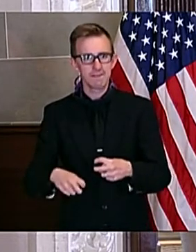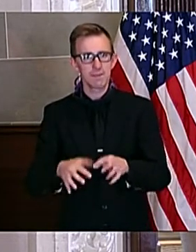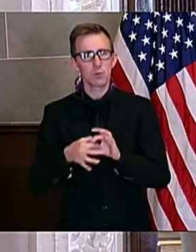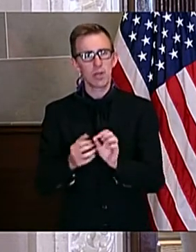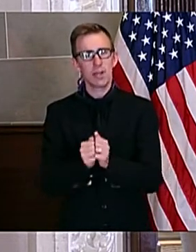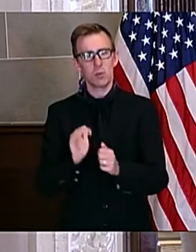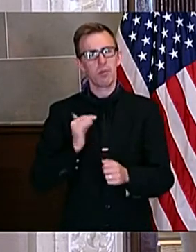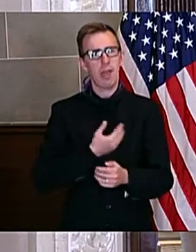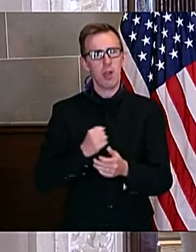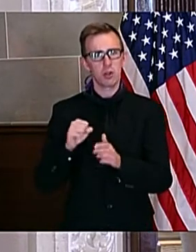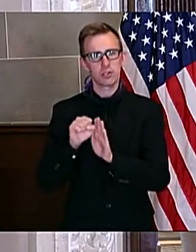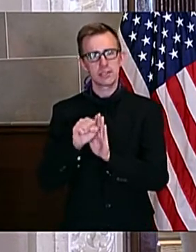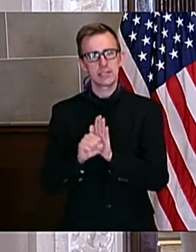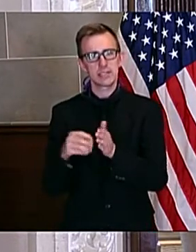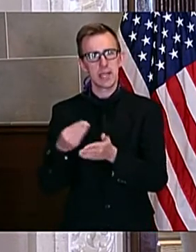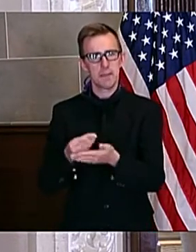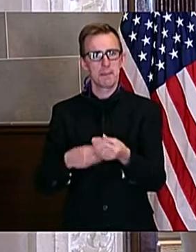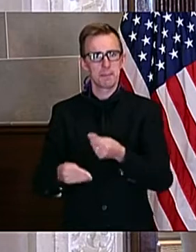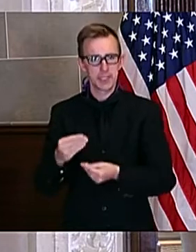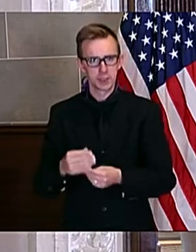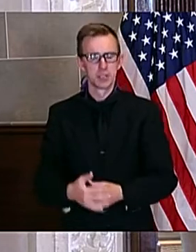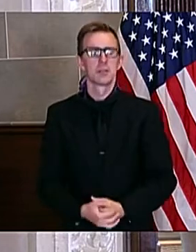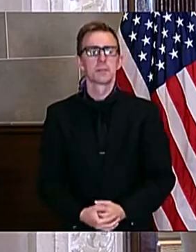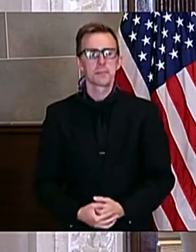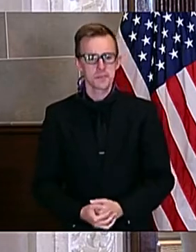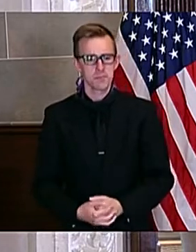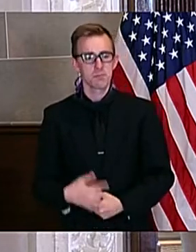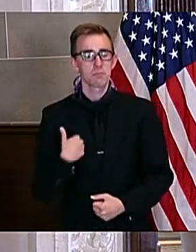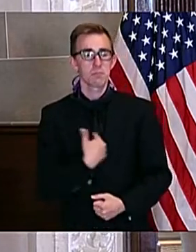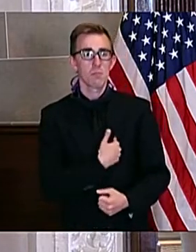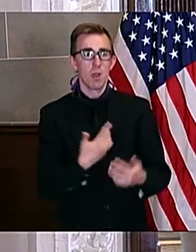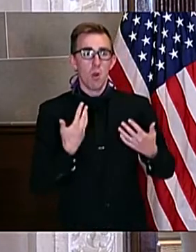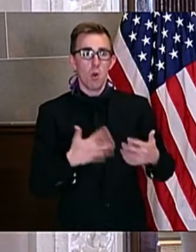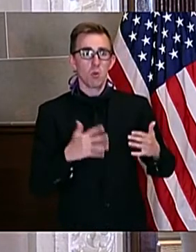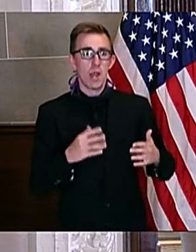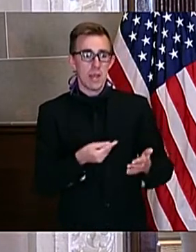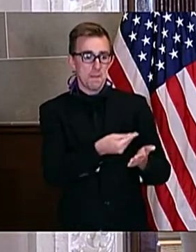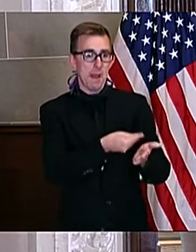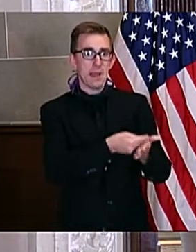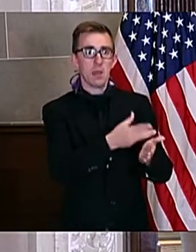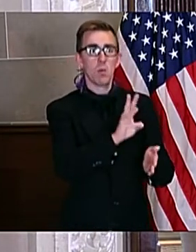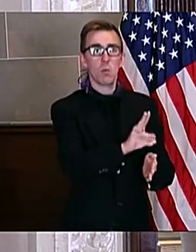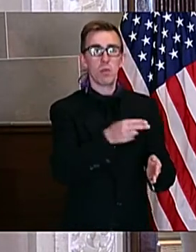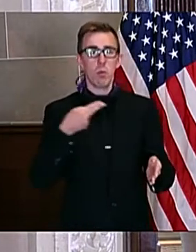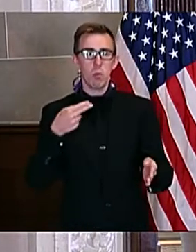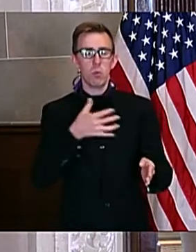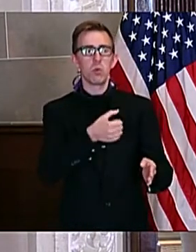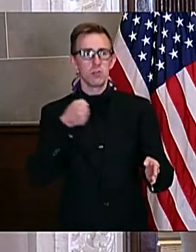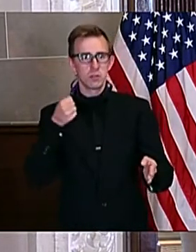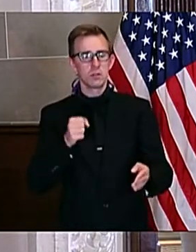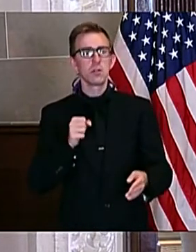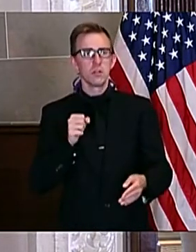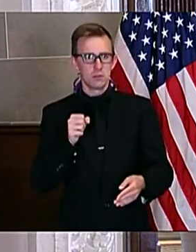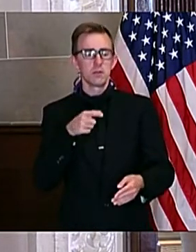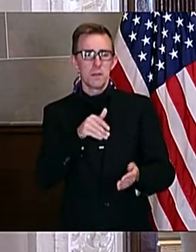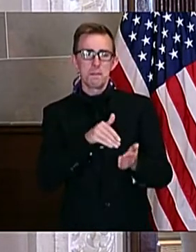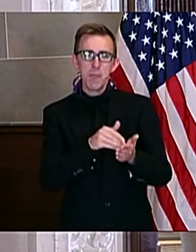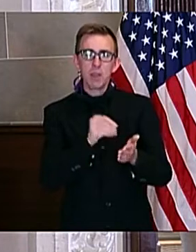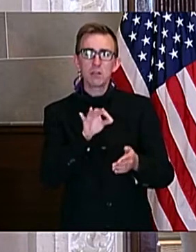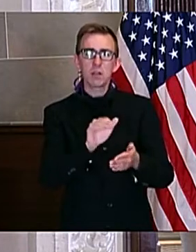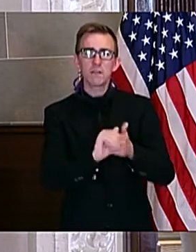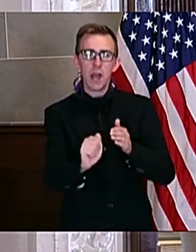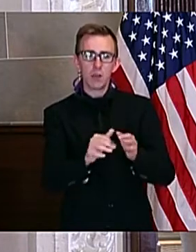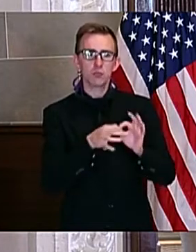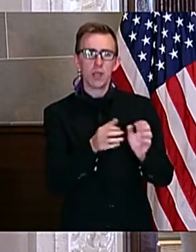state budget. We have already withheld over $220 million due to budget